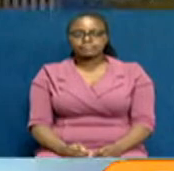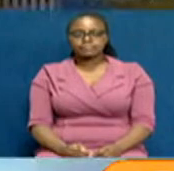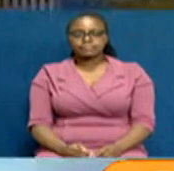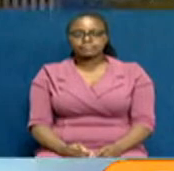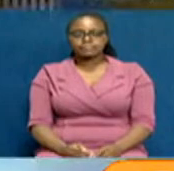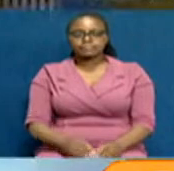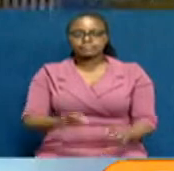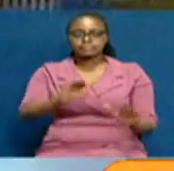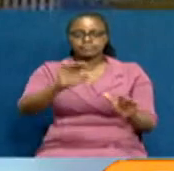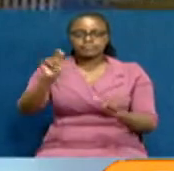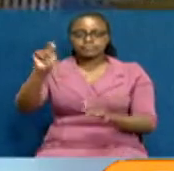And President Uru Kenyatta.